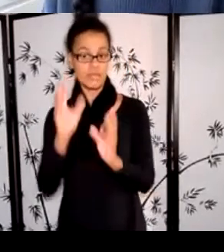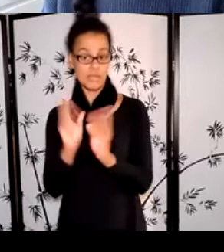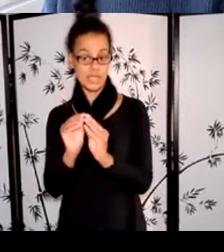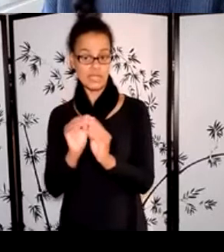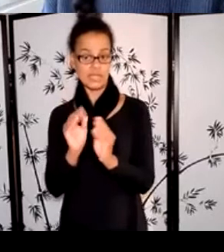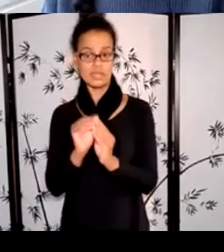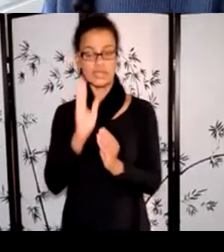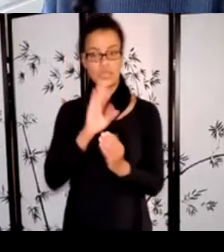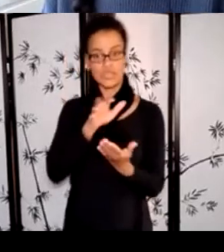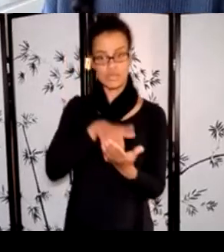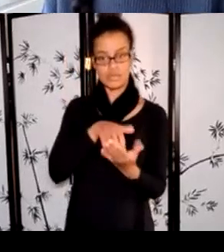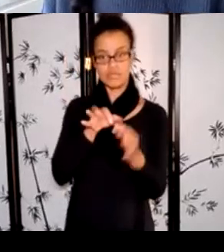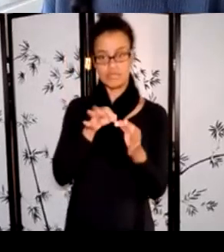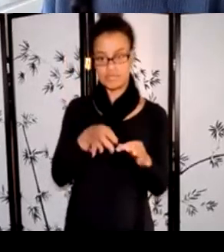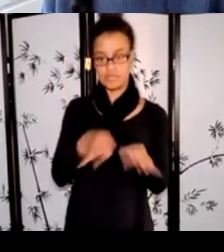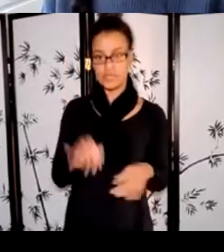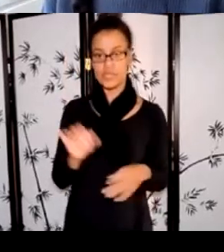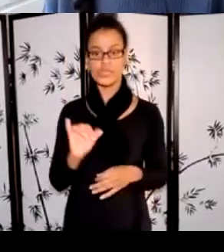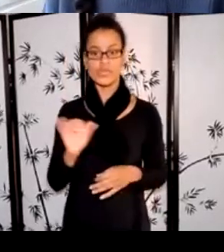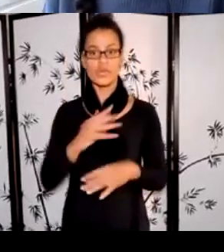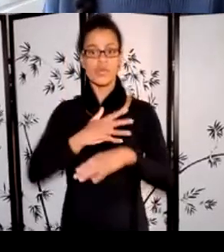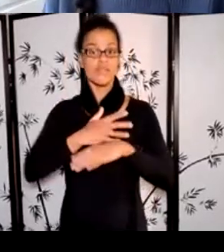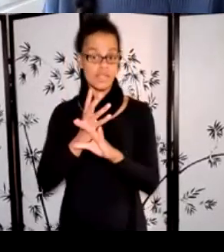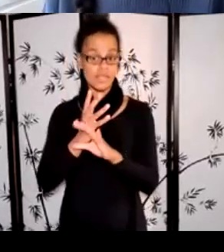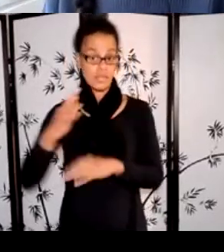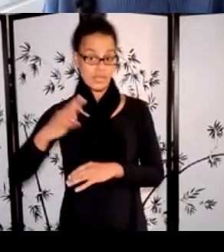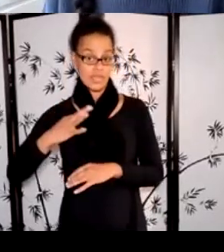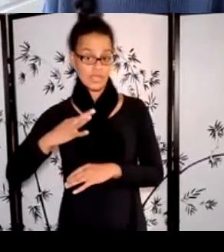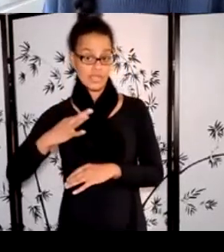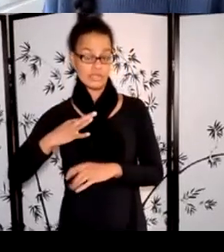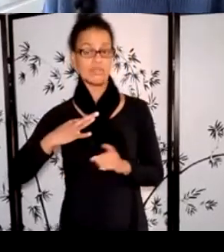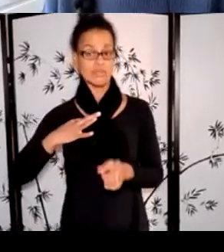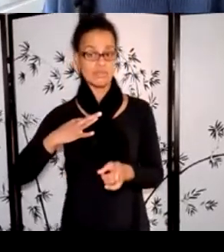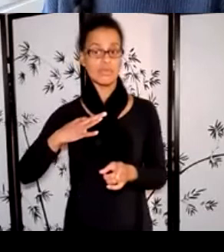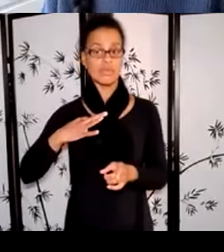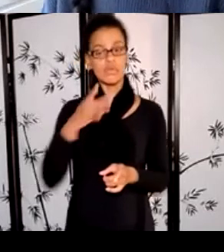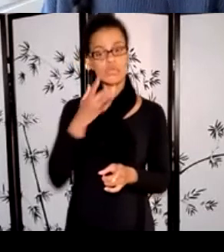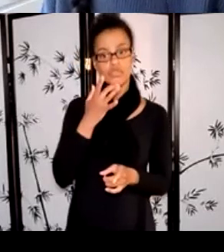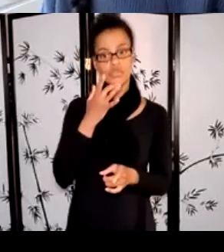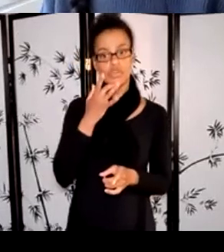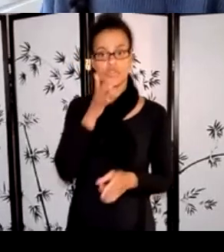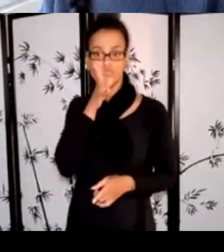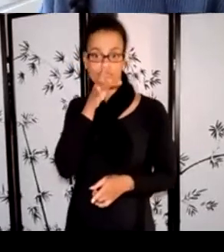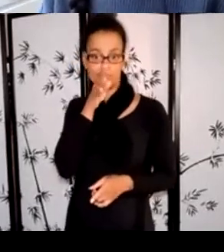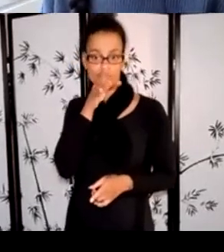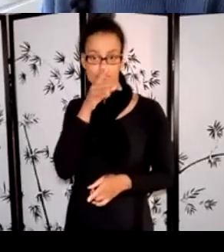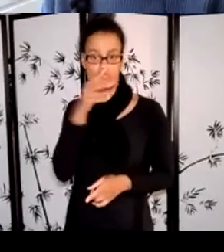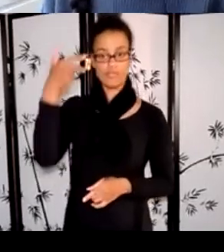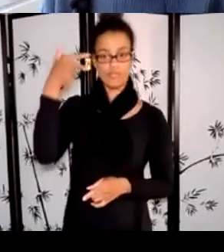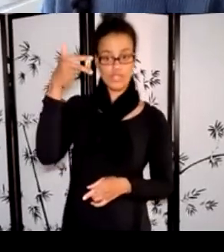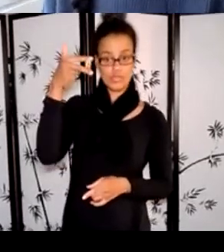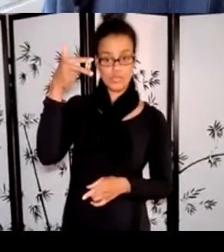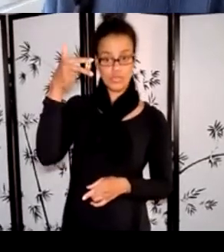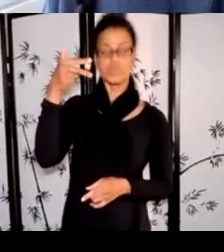applications. This means that if you would prefer to answer application questions verbally, you can submit an audio or video